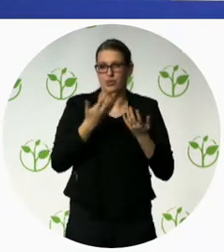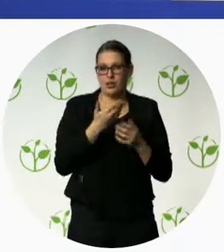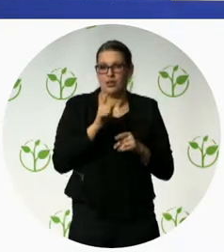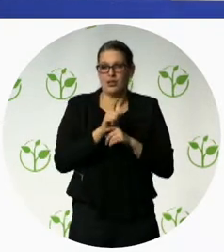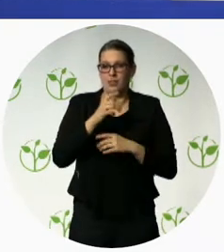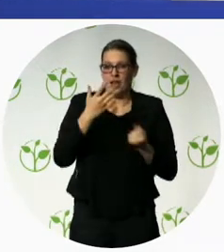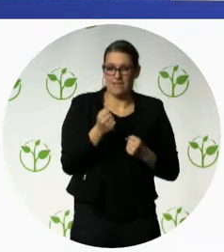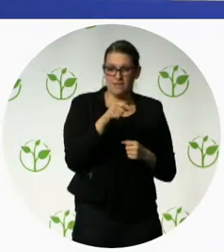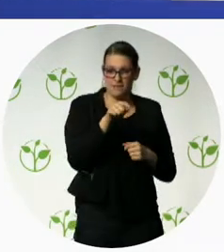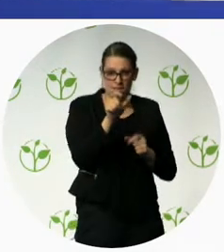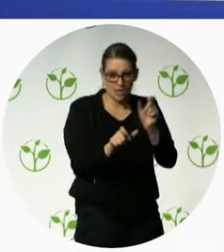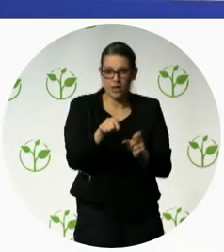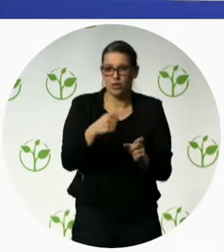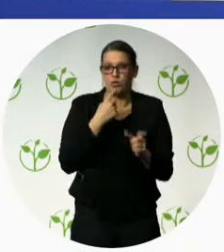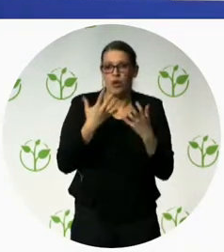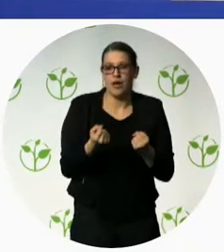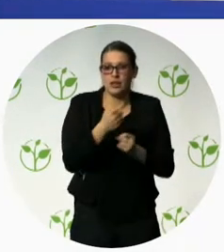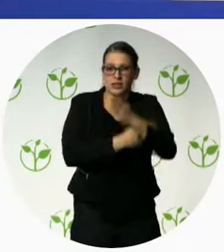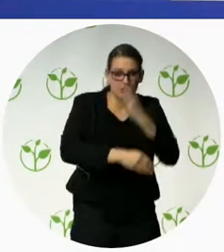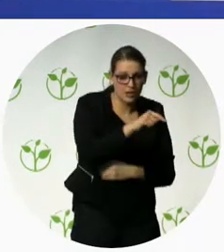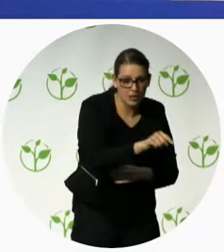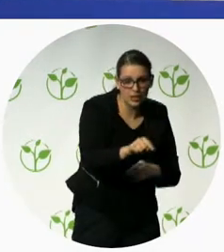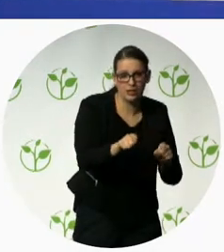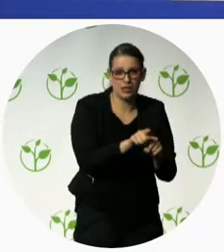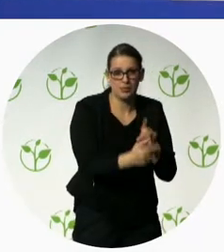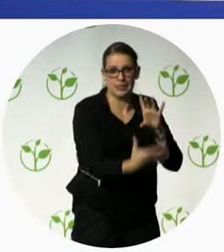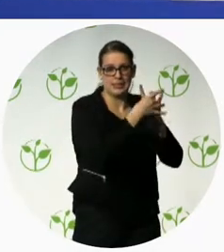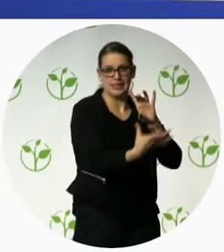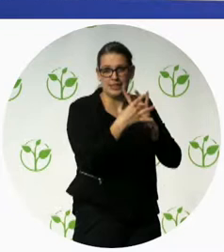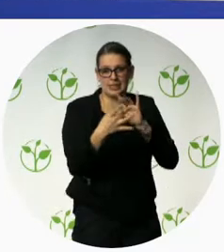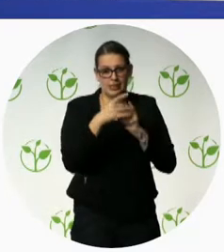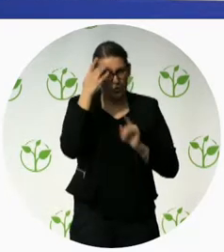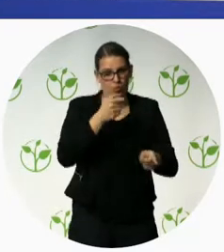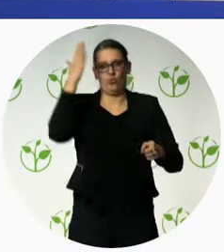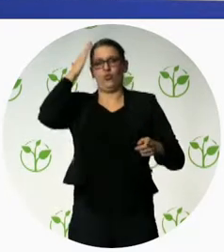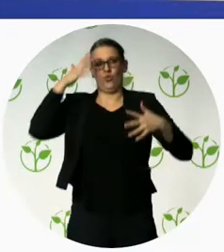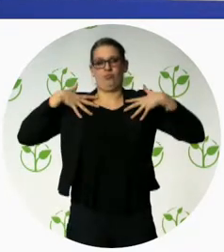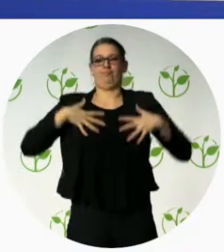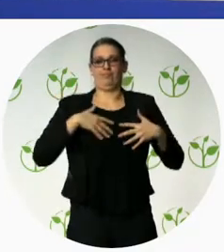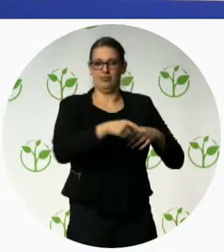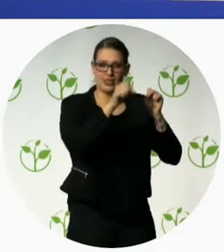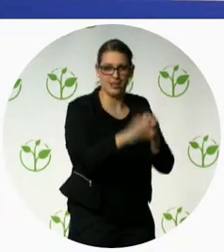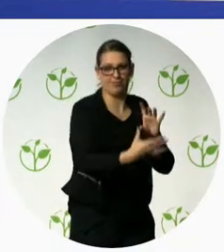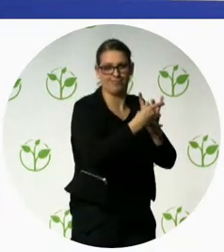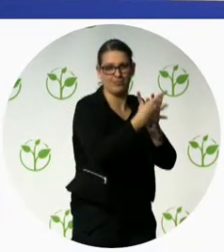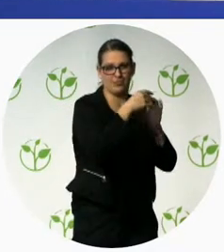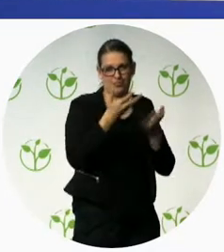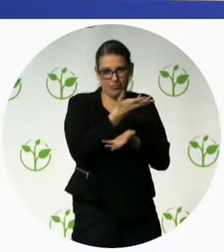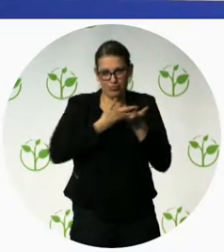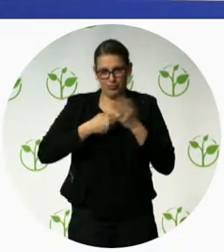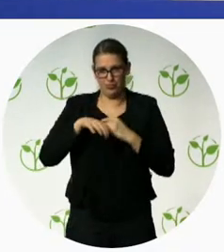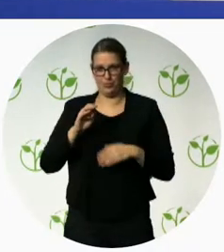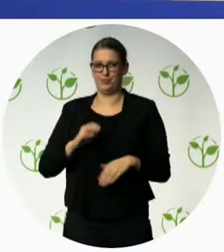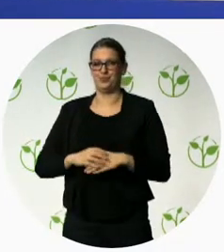exist because a platform is not enough it can be only a building block then it must be sustainable